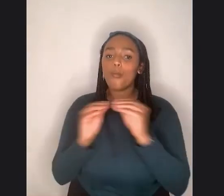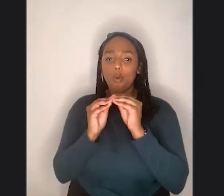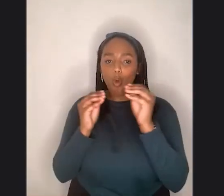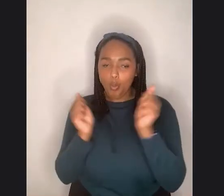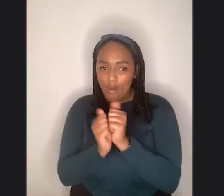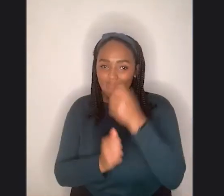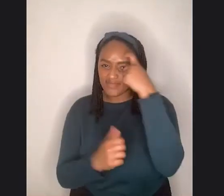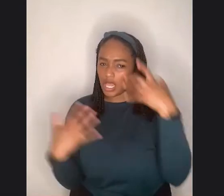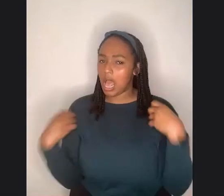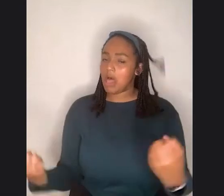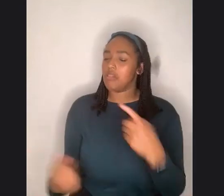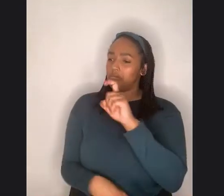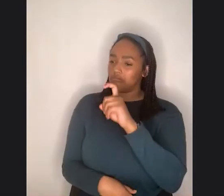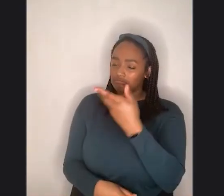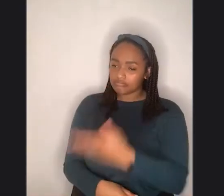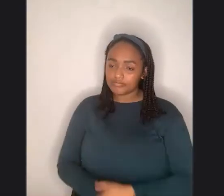it's, um,